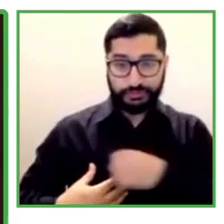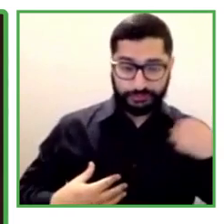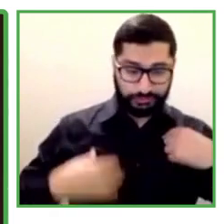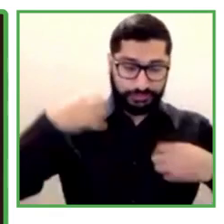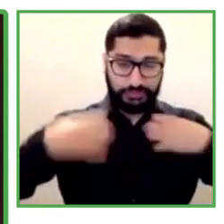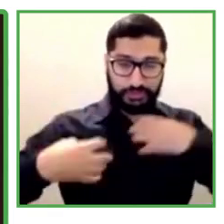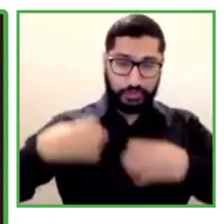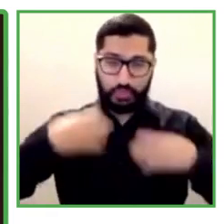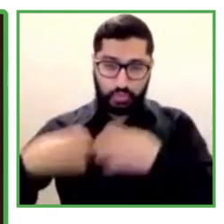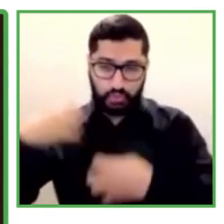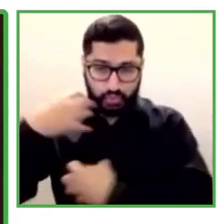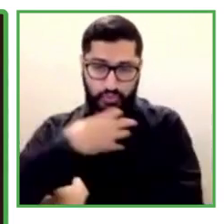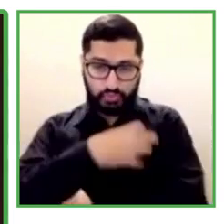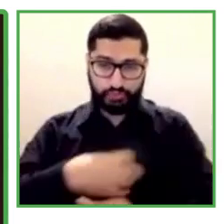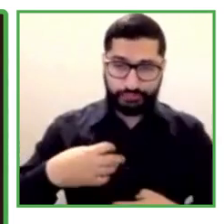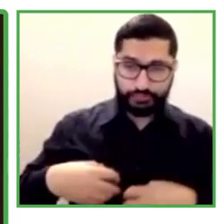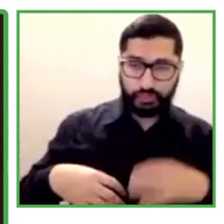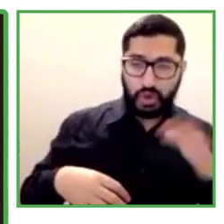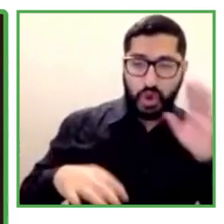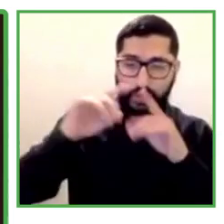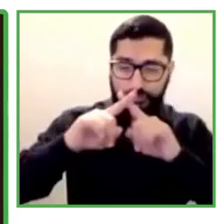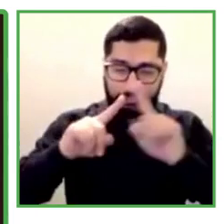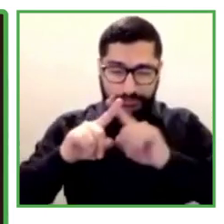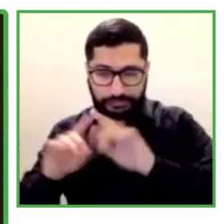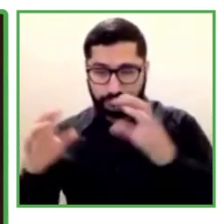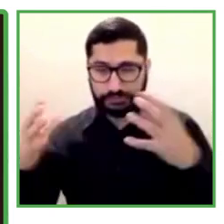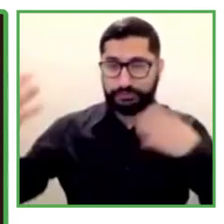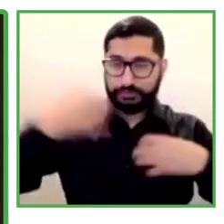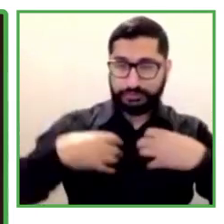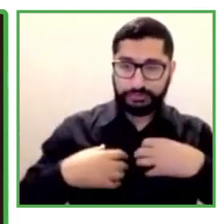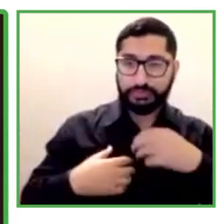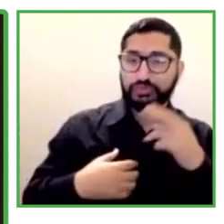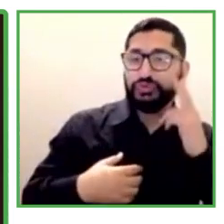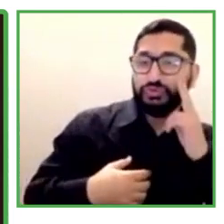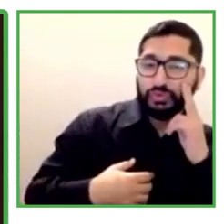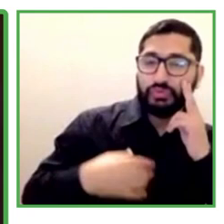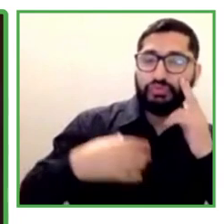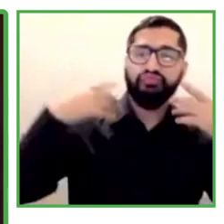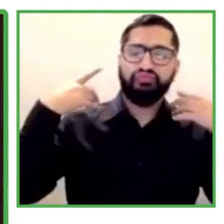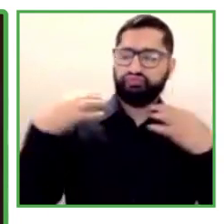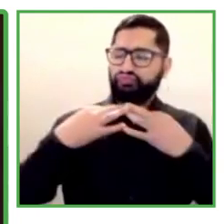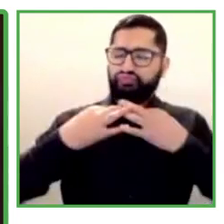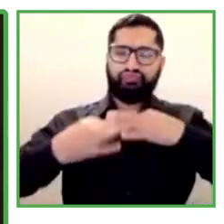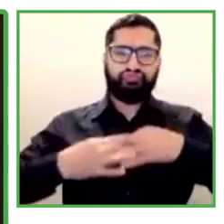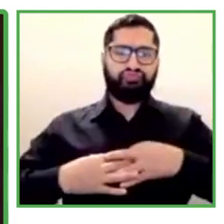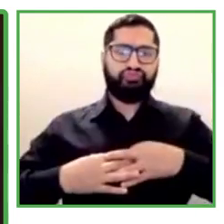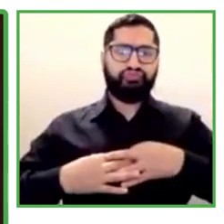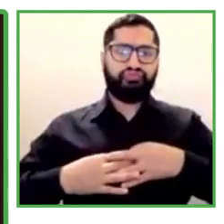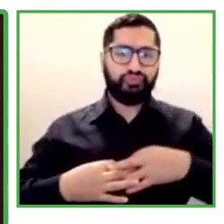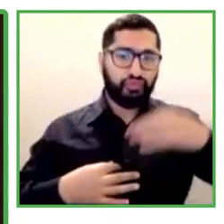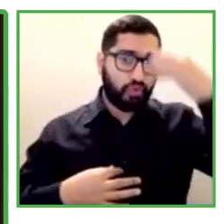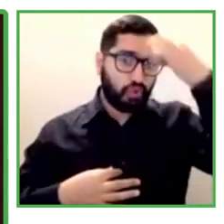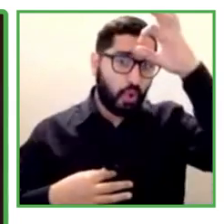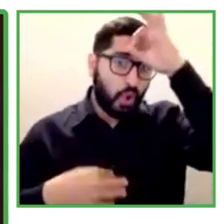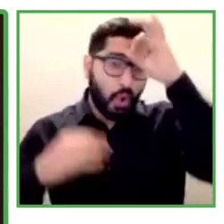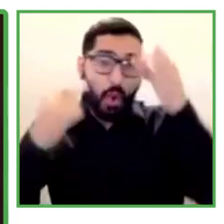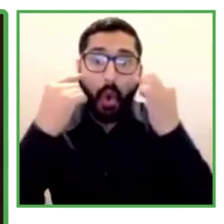necklace with an evil eye and I have small golden earrings.